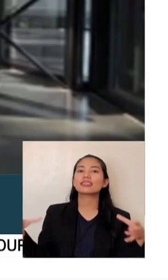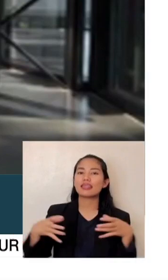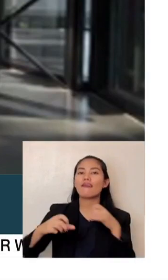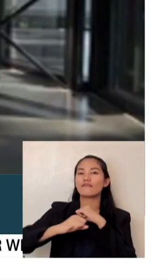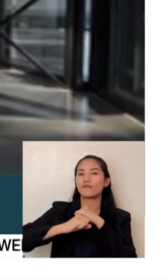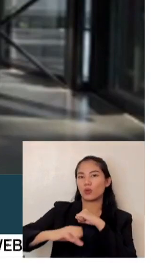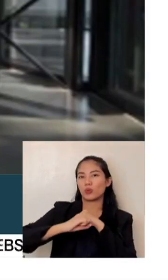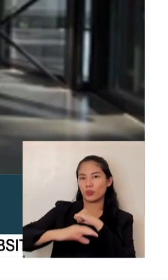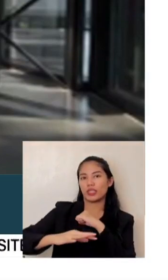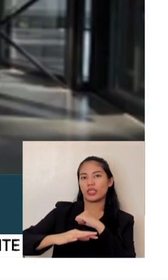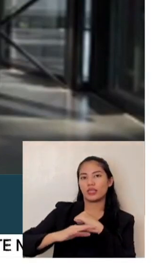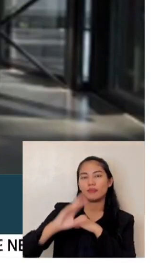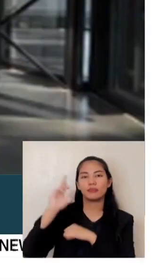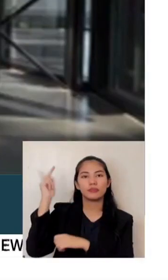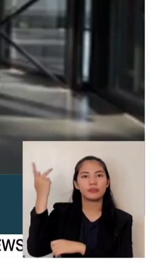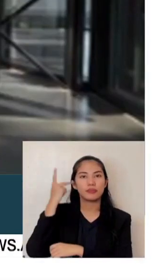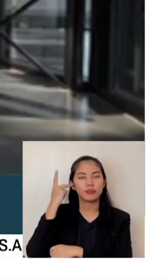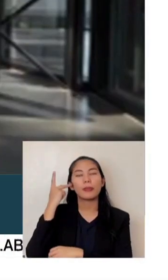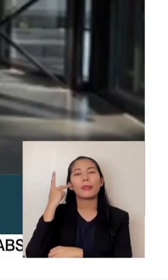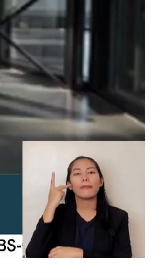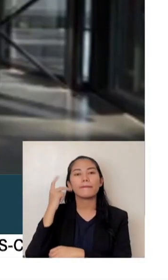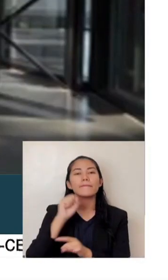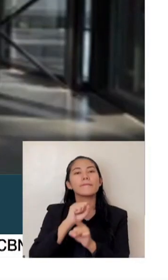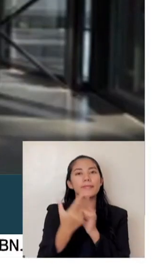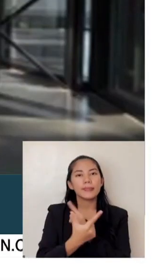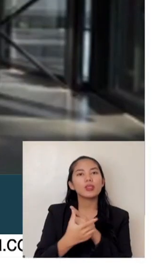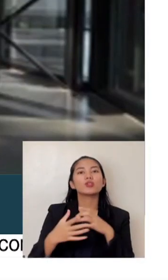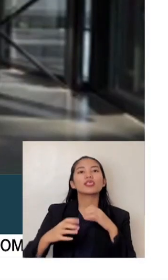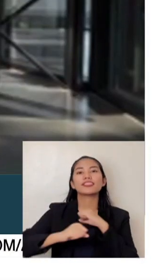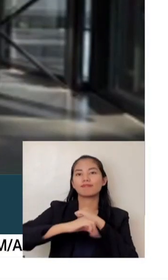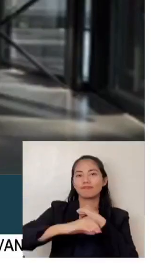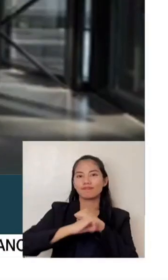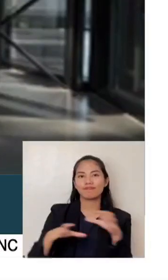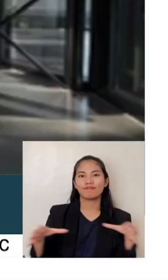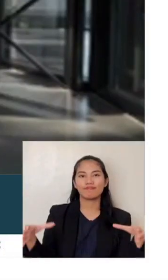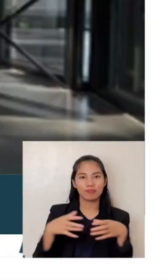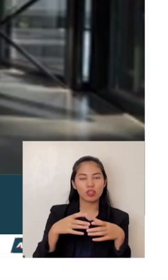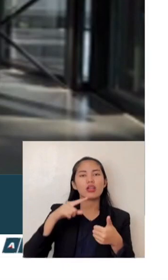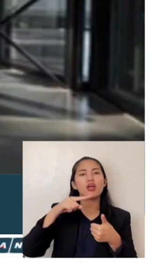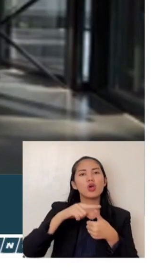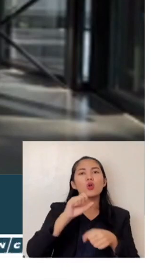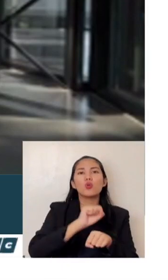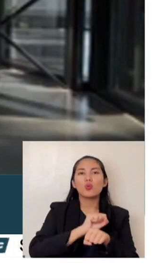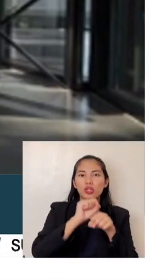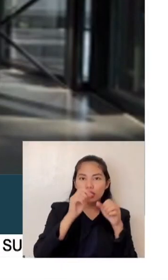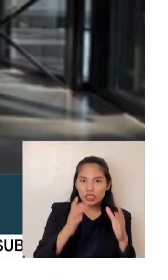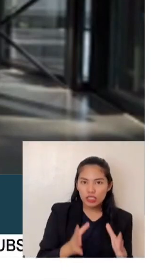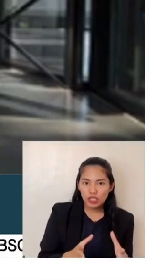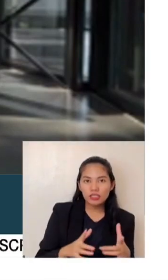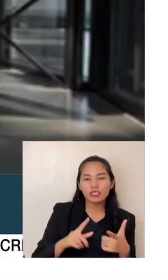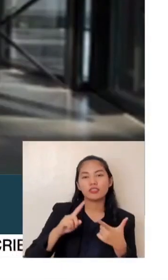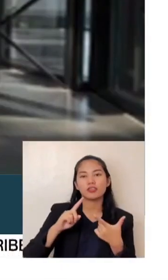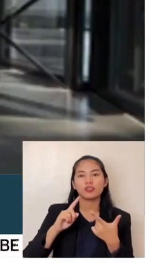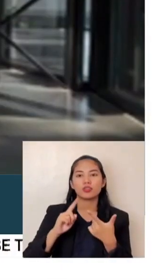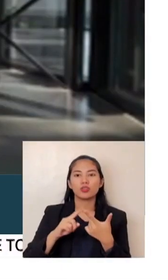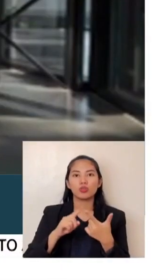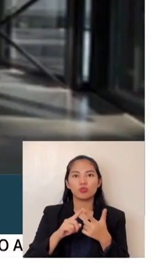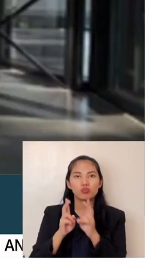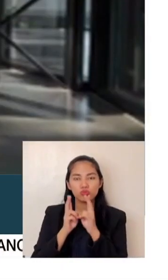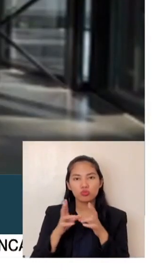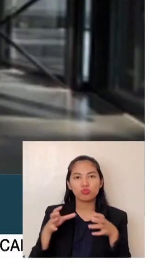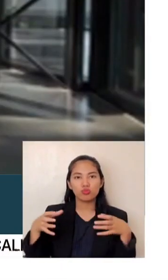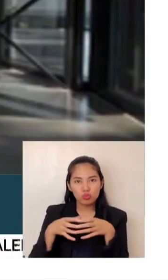politics. It's a social movement, the working class, the unions trying to enter mainstream electoral parliamentary